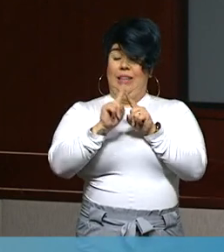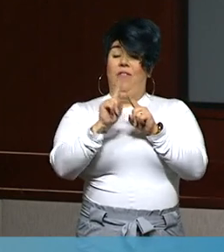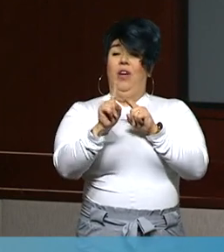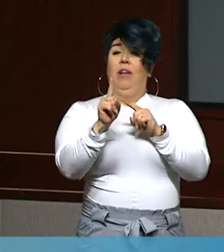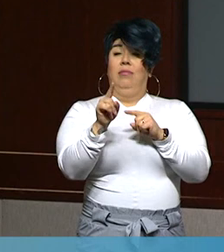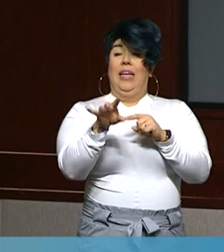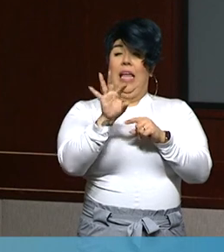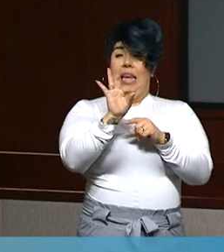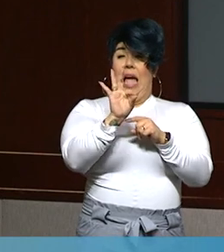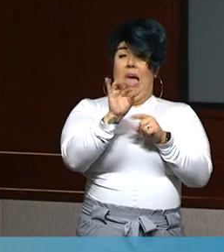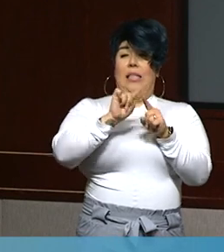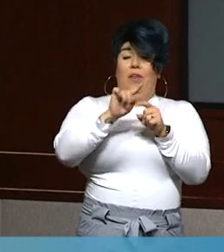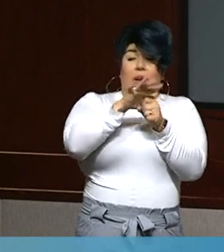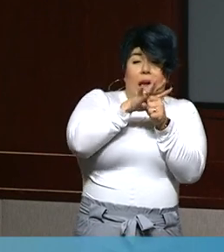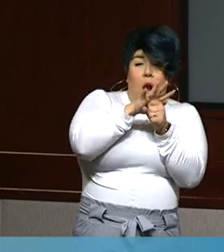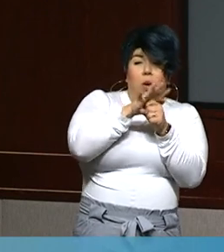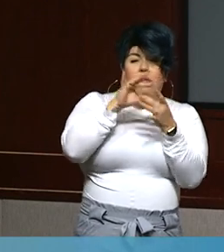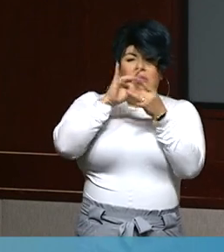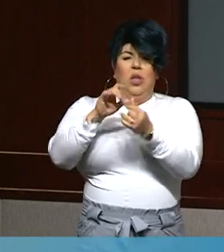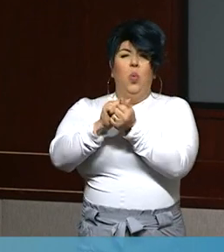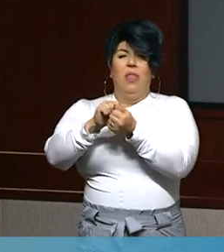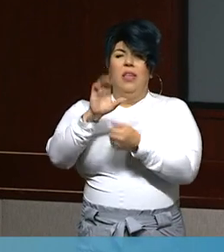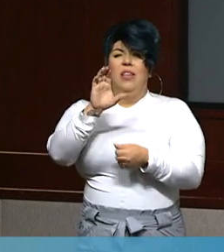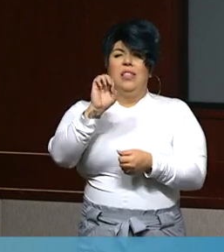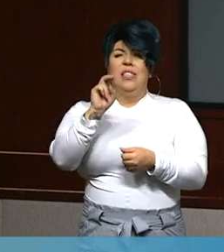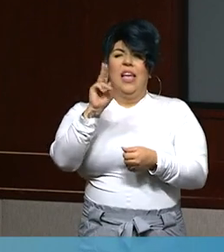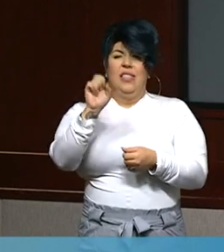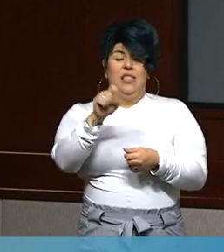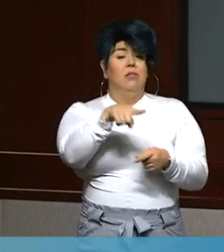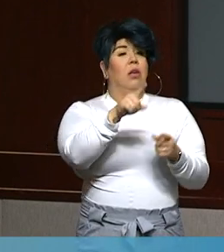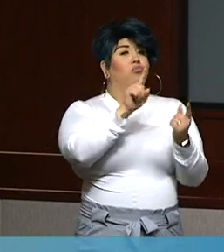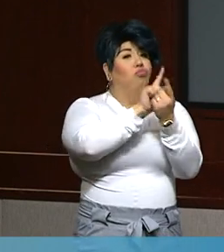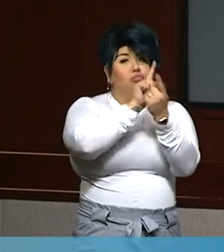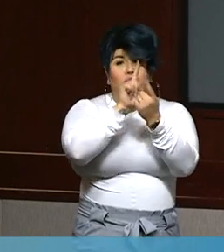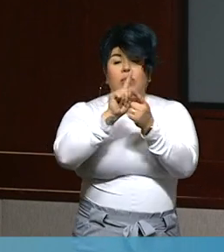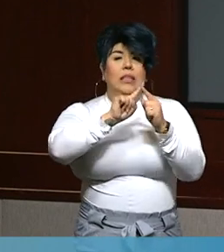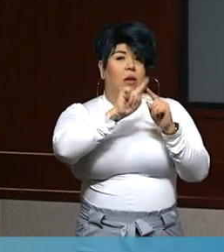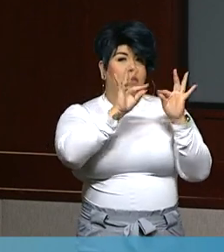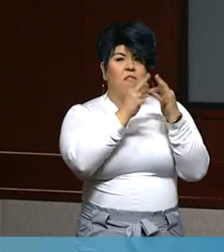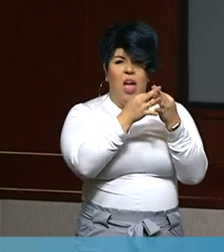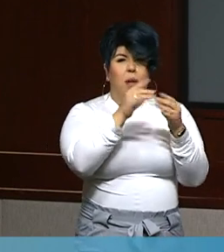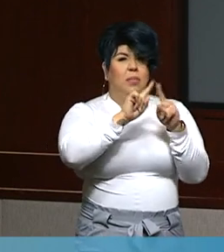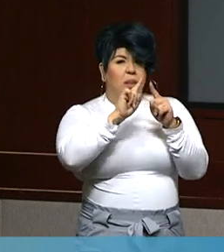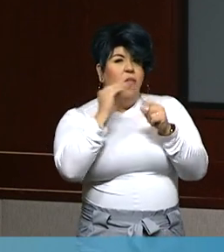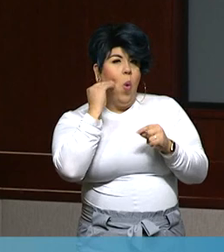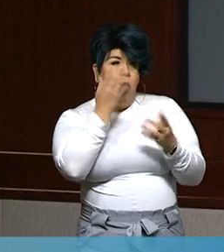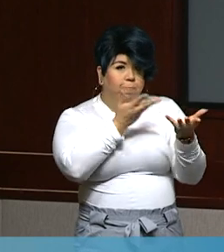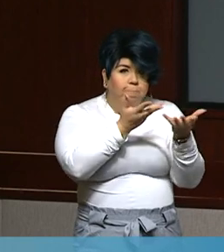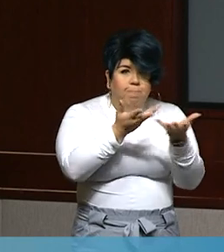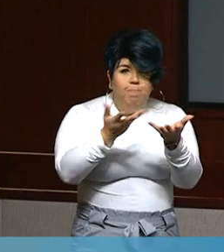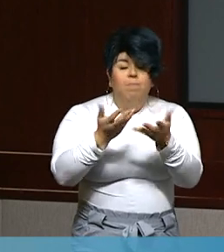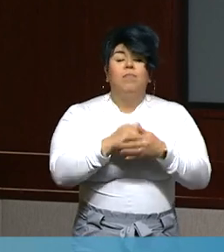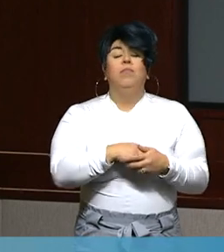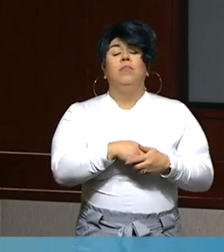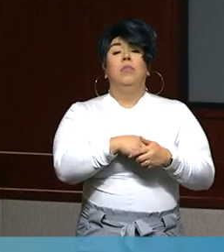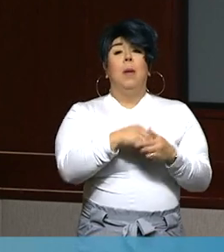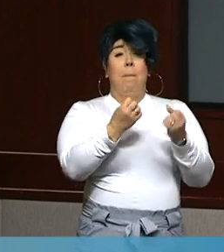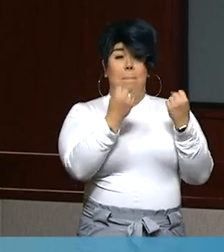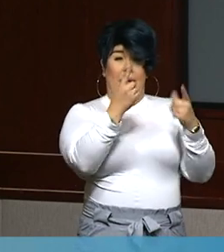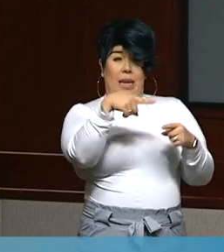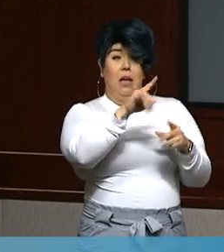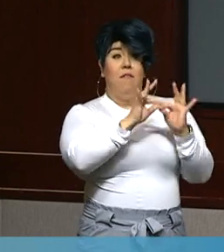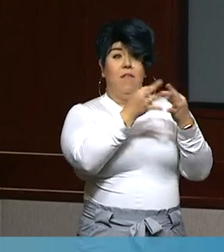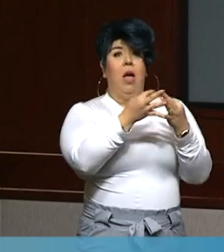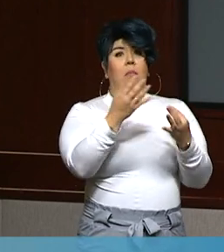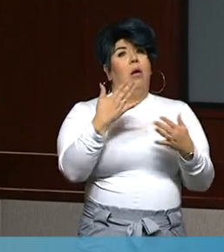the 35 census tracts speaking with individuals at over 1,500 houses. A majority of the individuals our canvassers speak with are appreciative